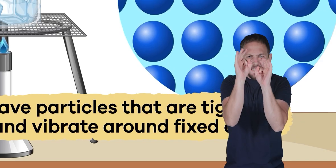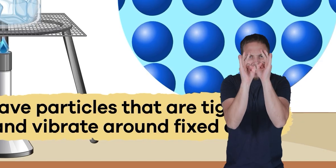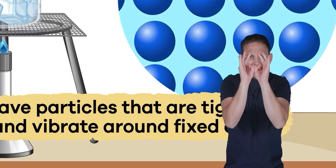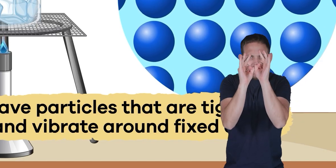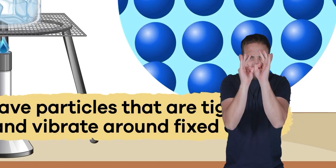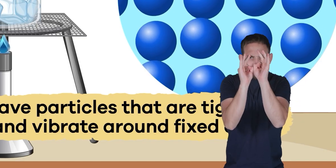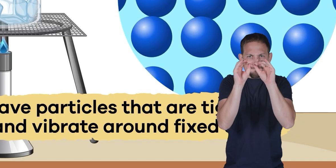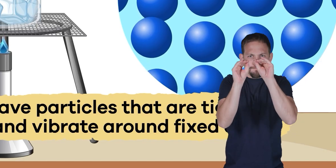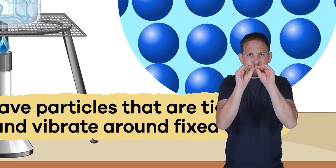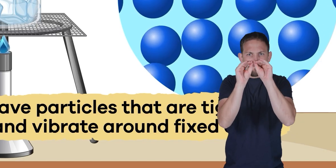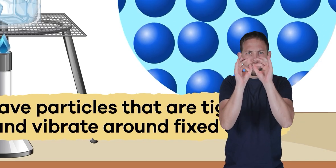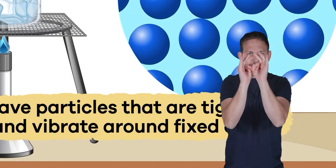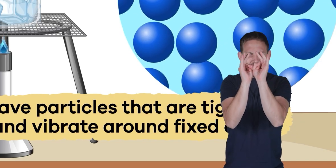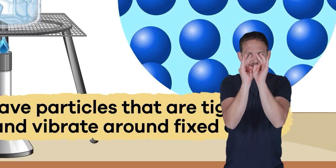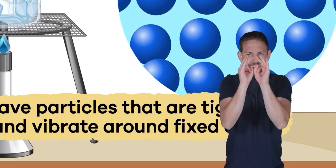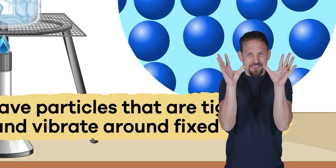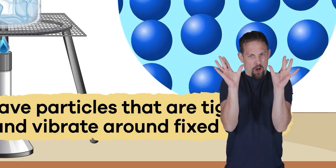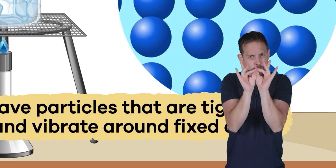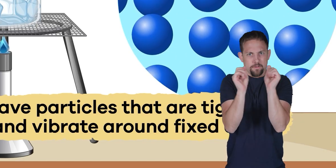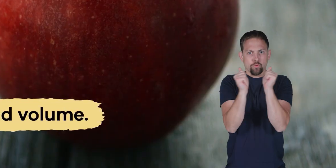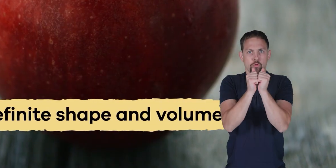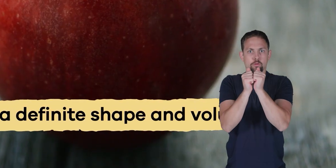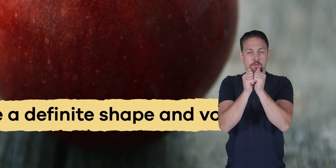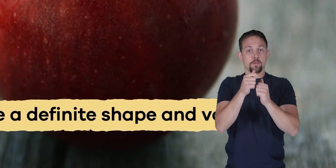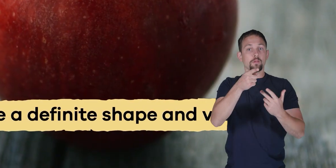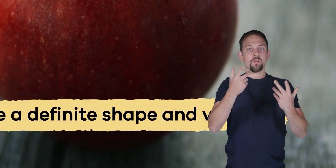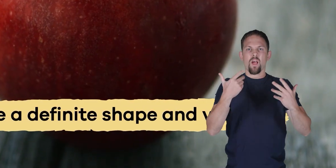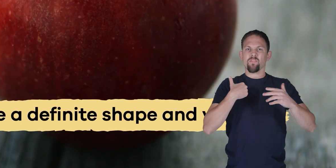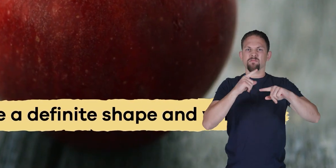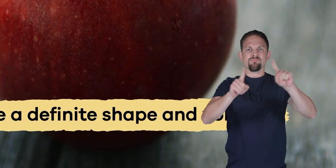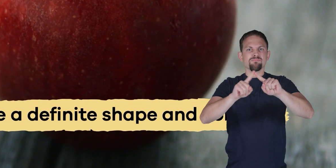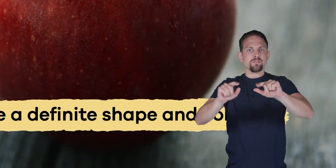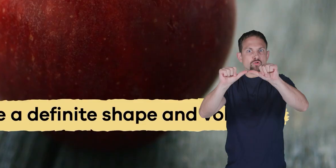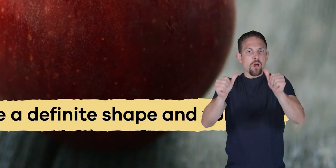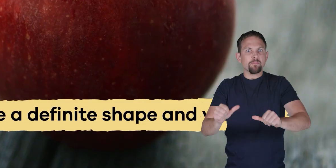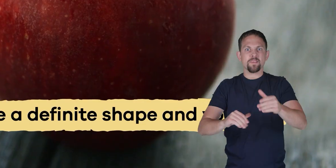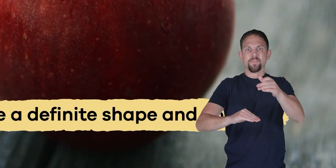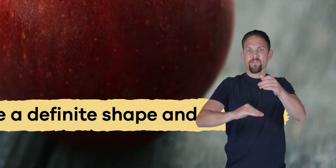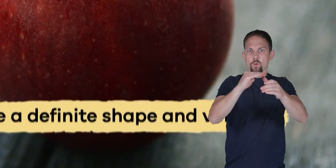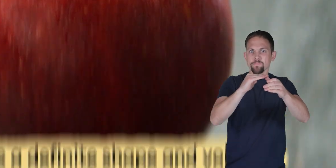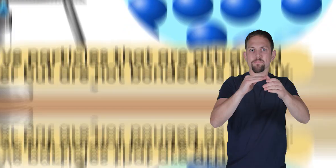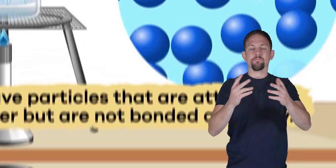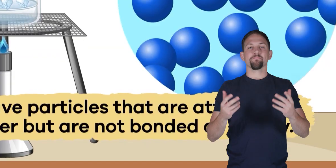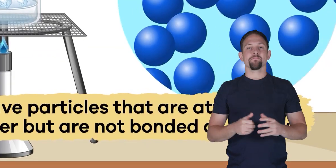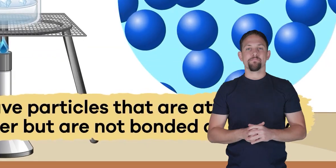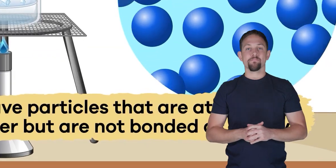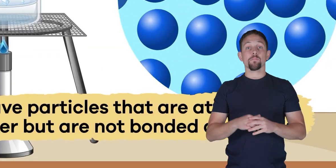and vibrate around fixed axes they have a definite shape and volume